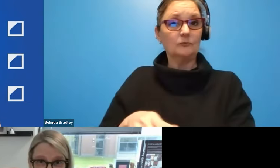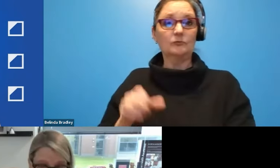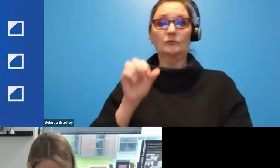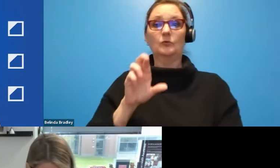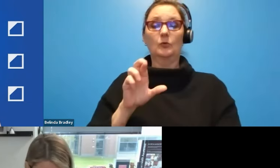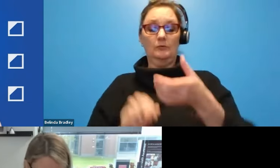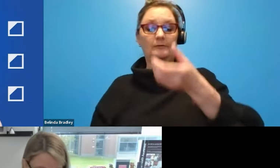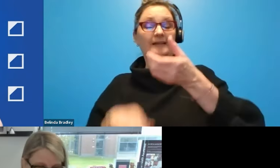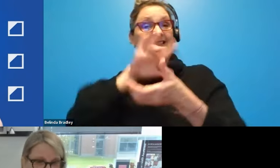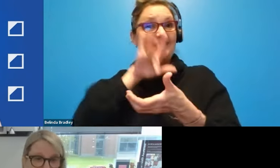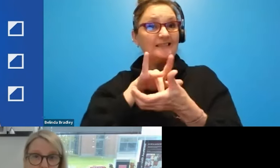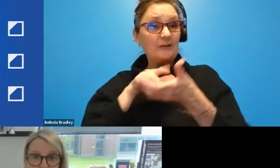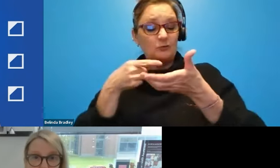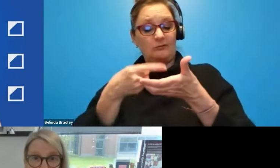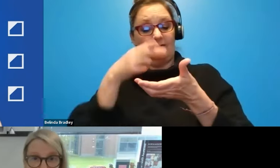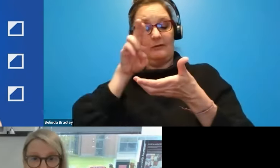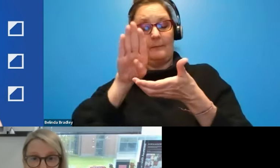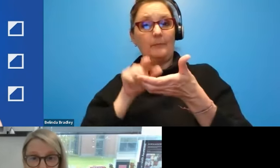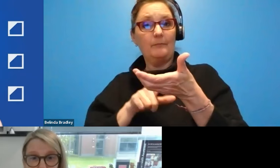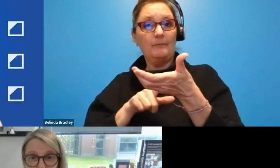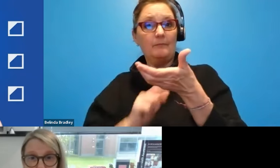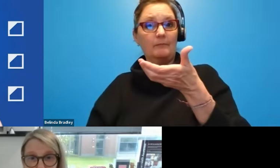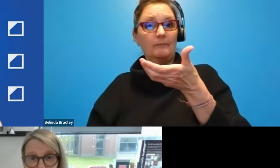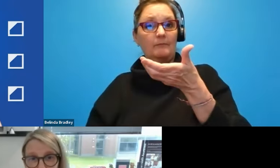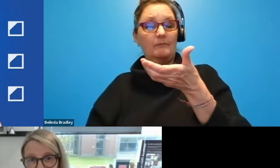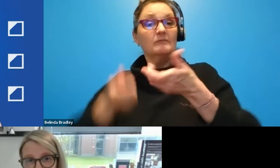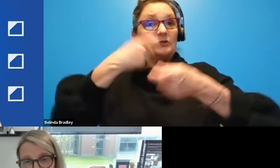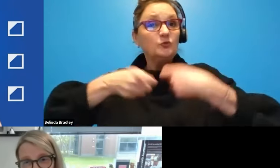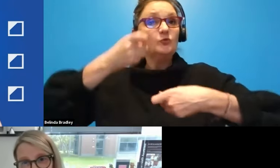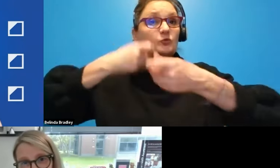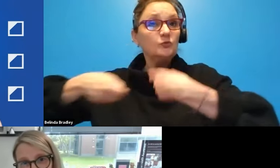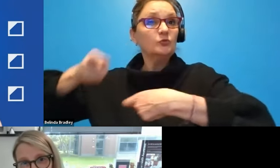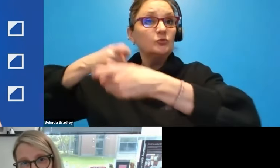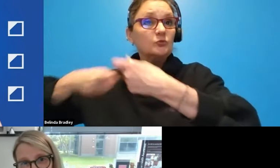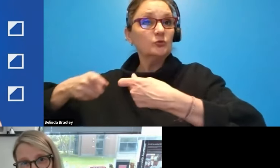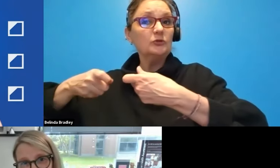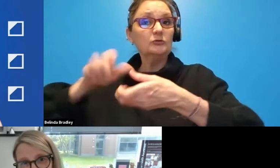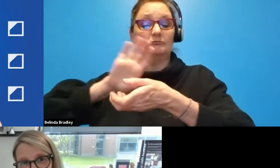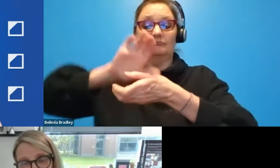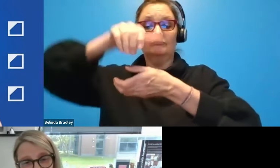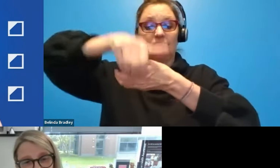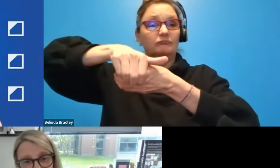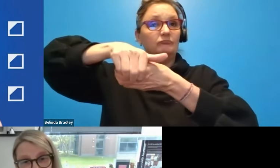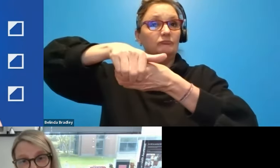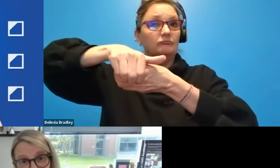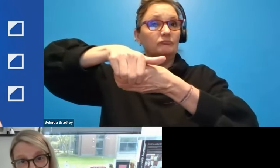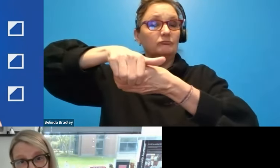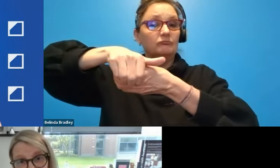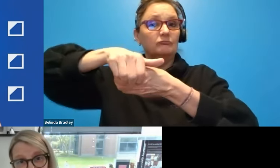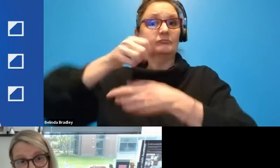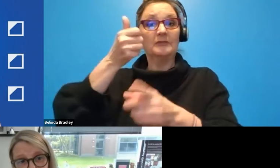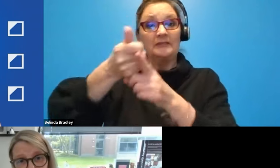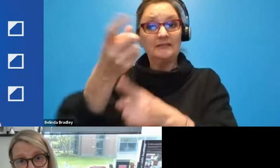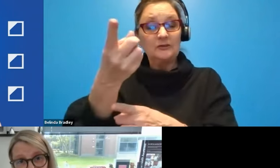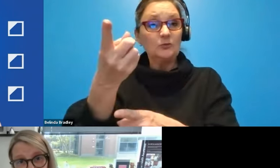That's the mouse. And you can put in a different setting. So if you, this one's actually